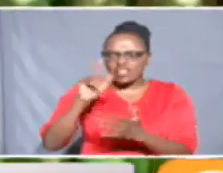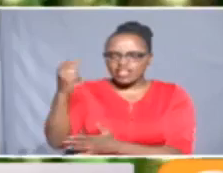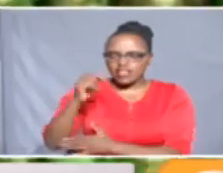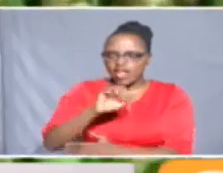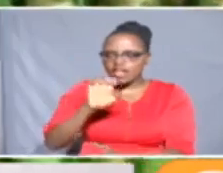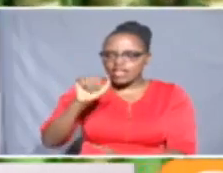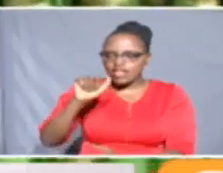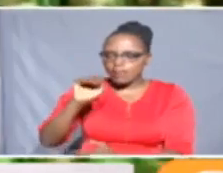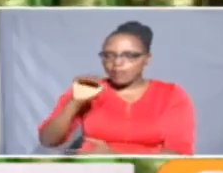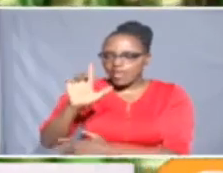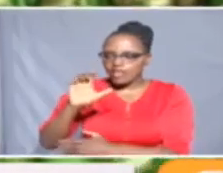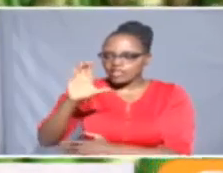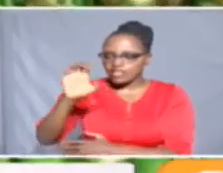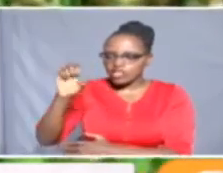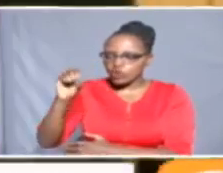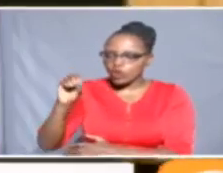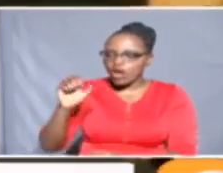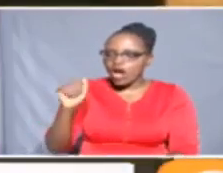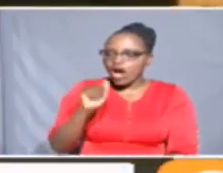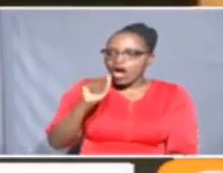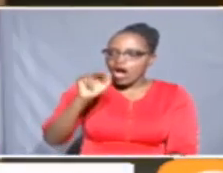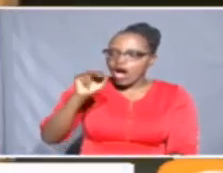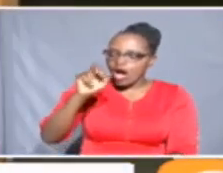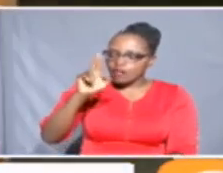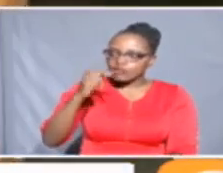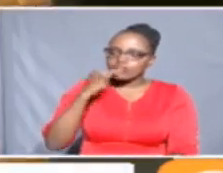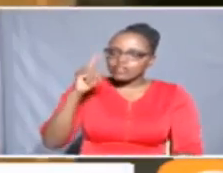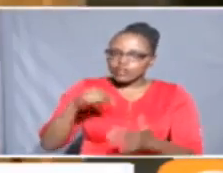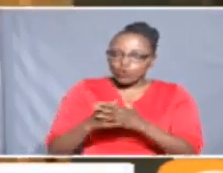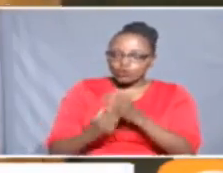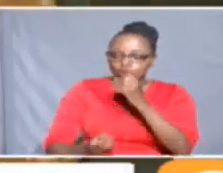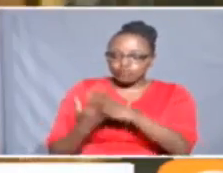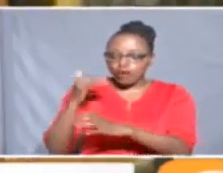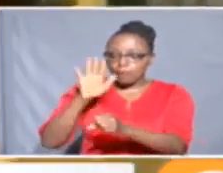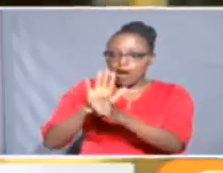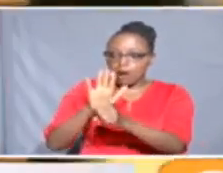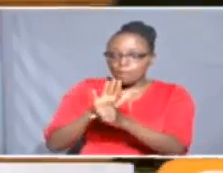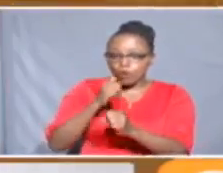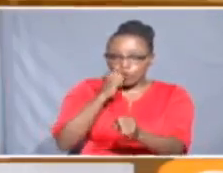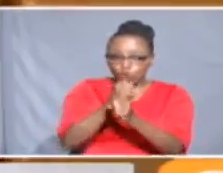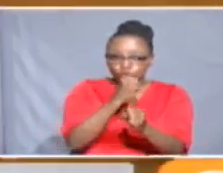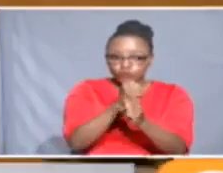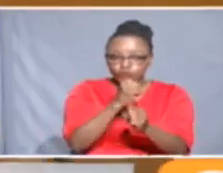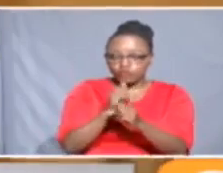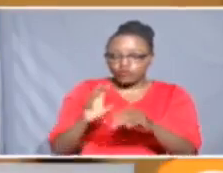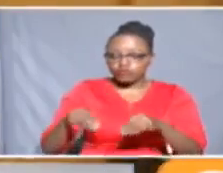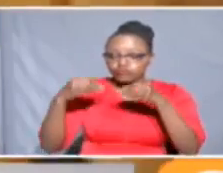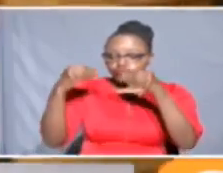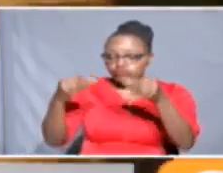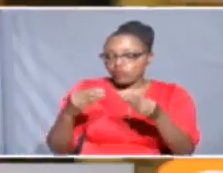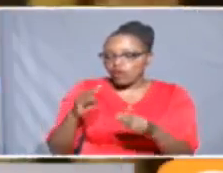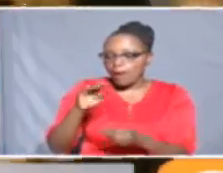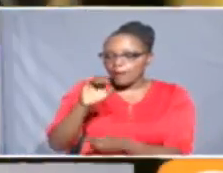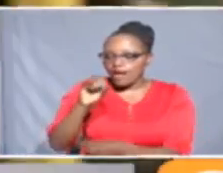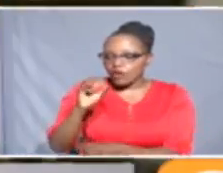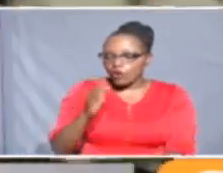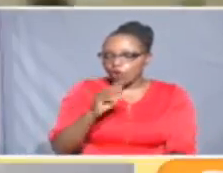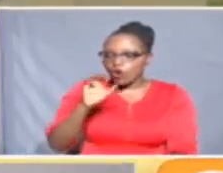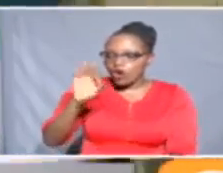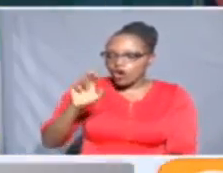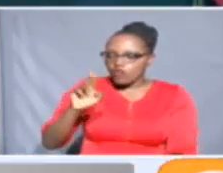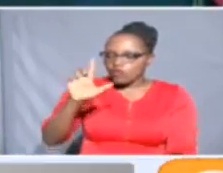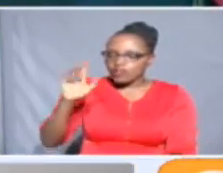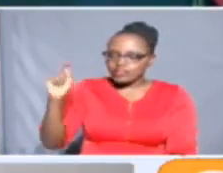EABL Group CEO Andrew Cohen says the move will create more jobs, especially in supply of biofuels in Kenya and